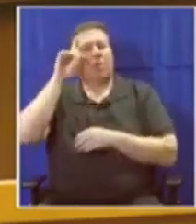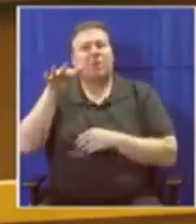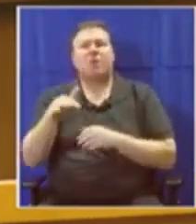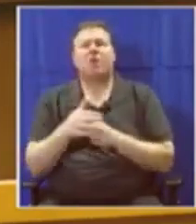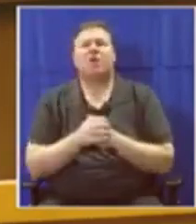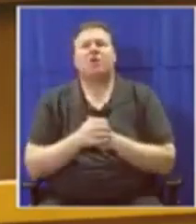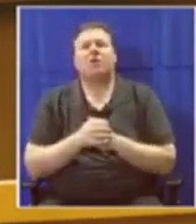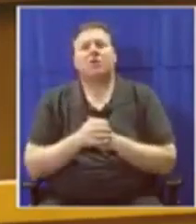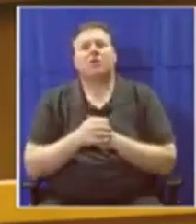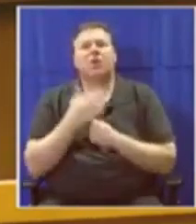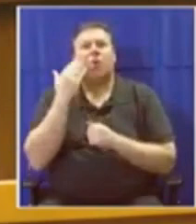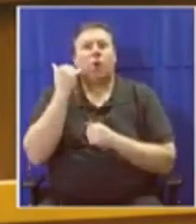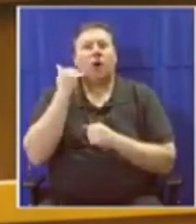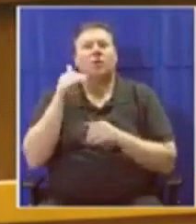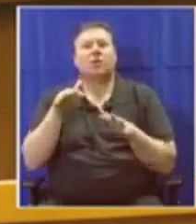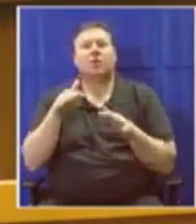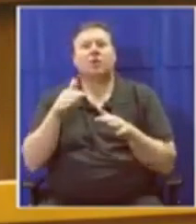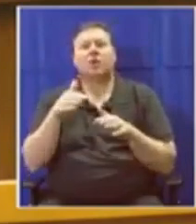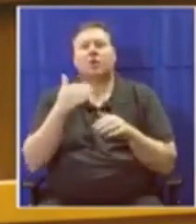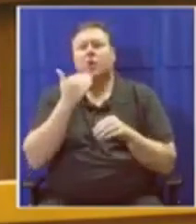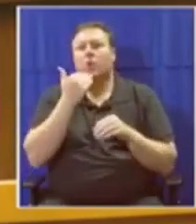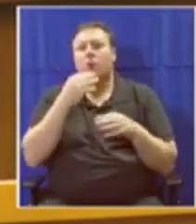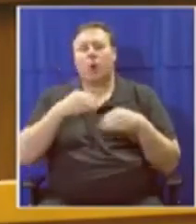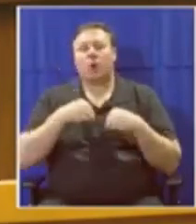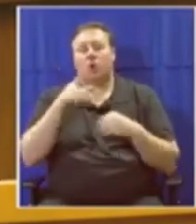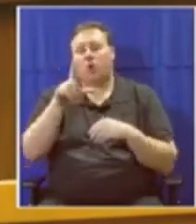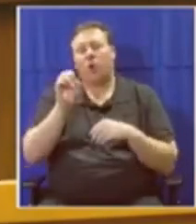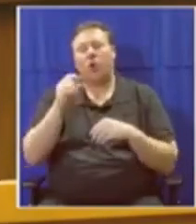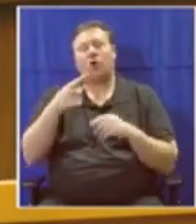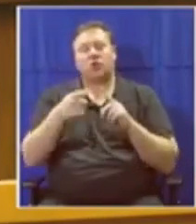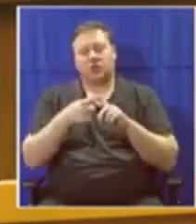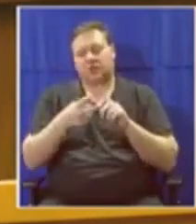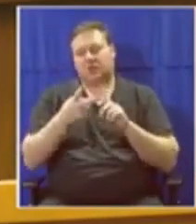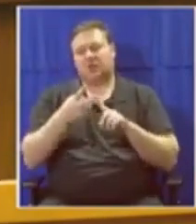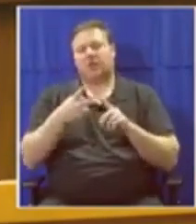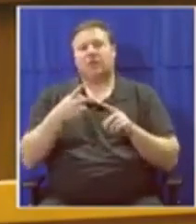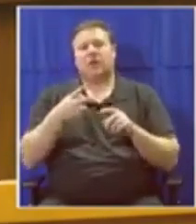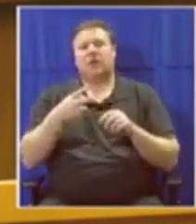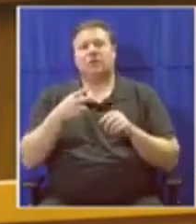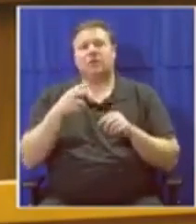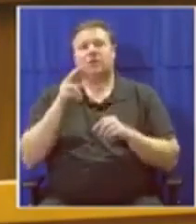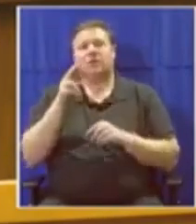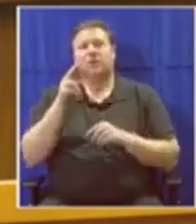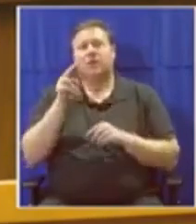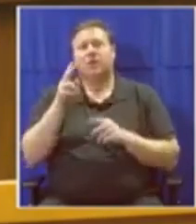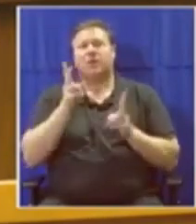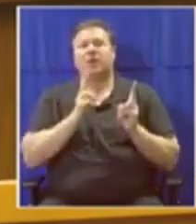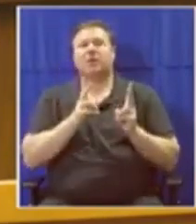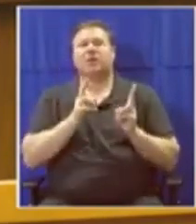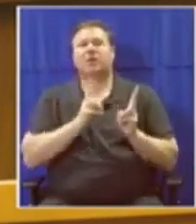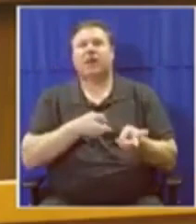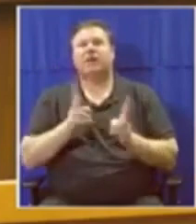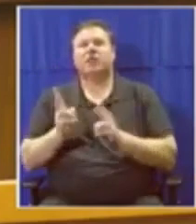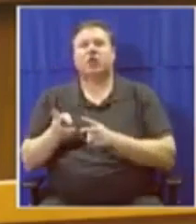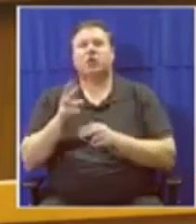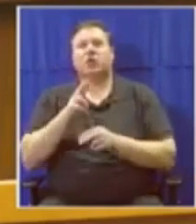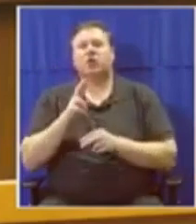It is white people who owns lodges, who owns nature reserves, who are in control and